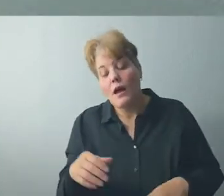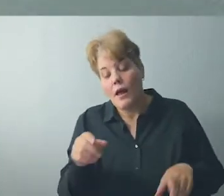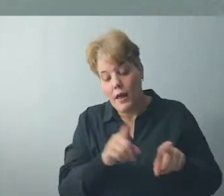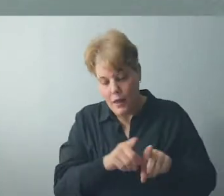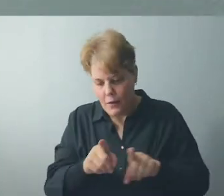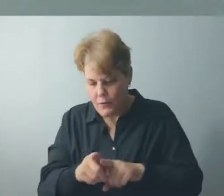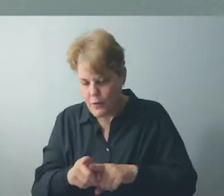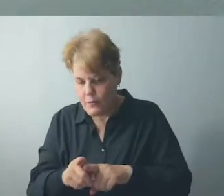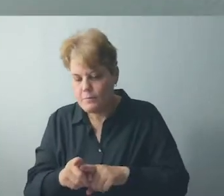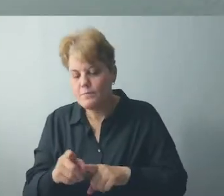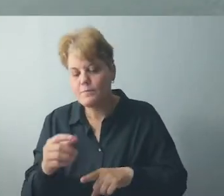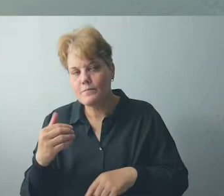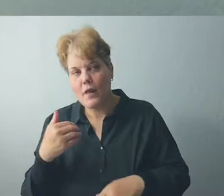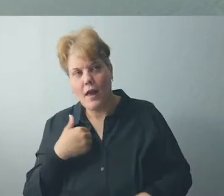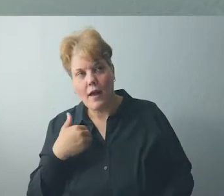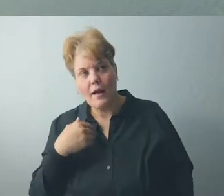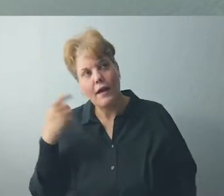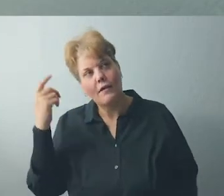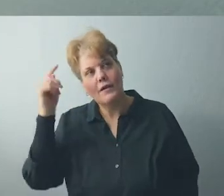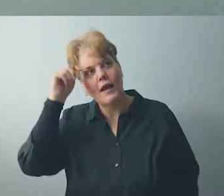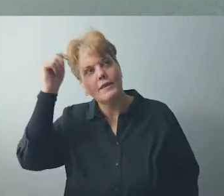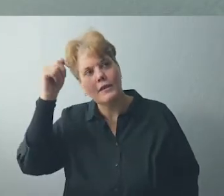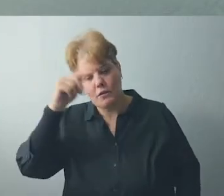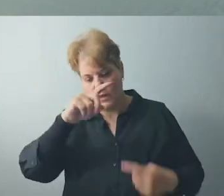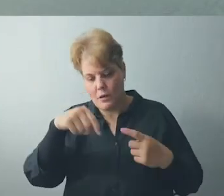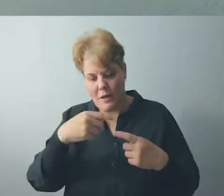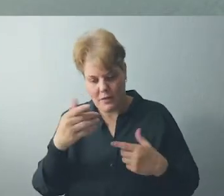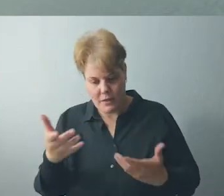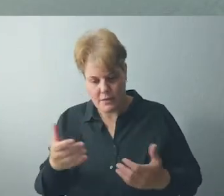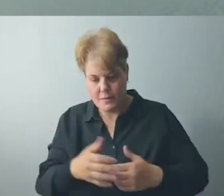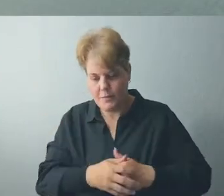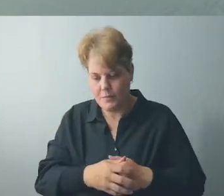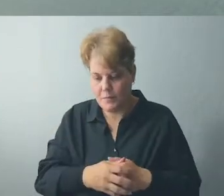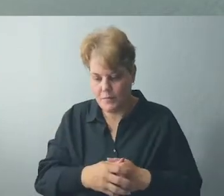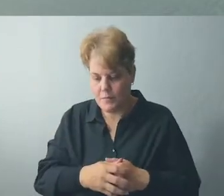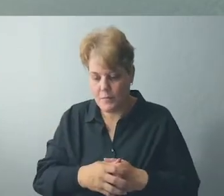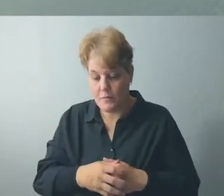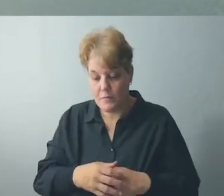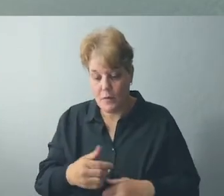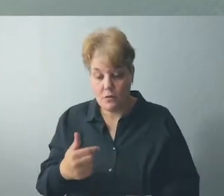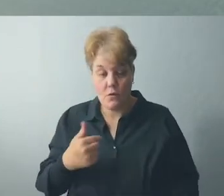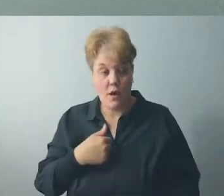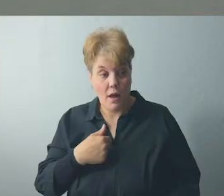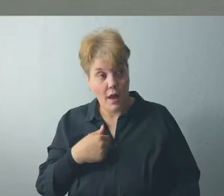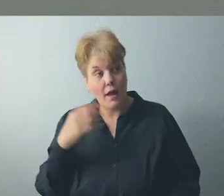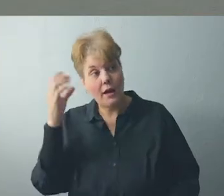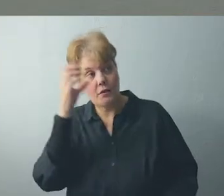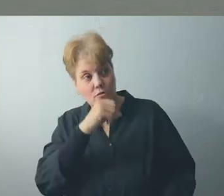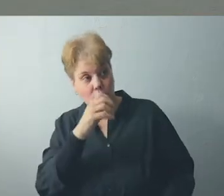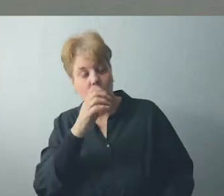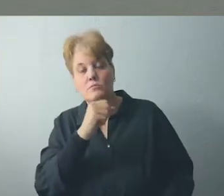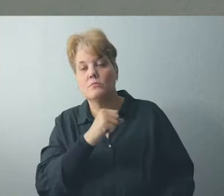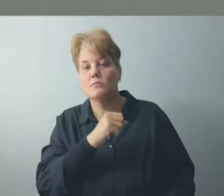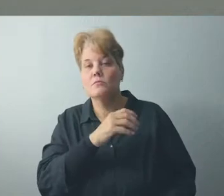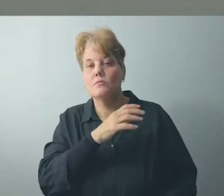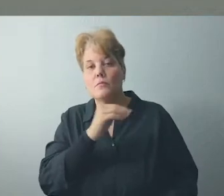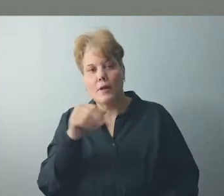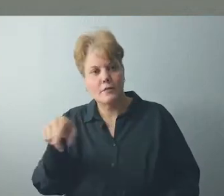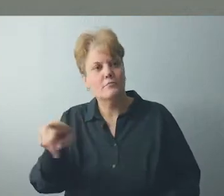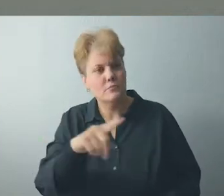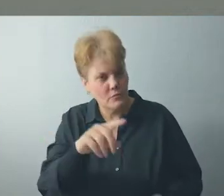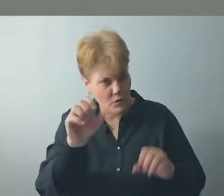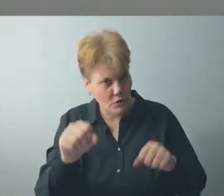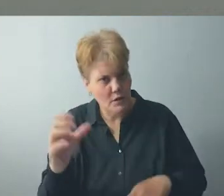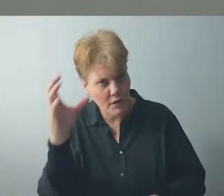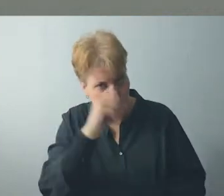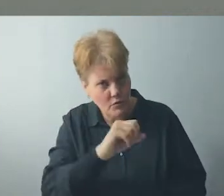have a hypothesis about this. If I have prejudices, so also you might have prejudices too. In the way that I'm using the word prejudice,